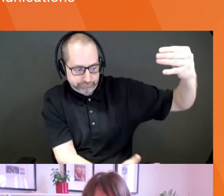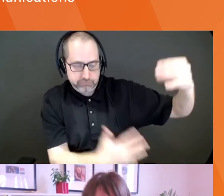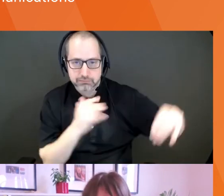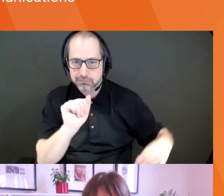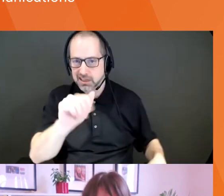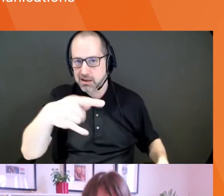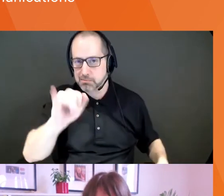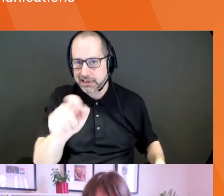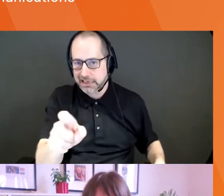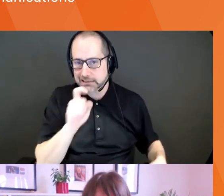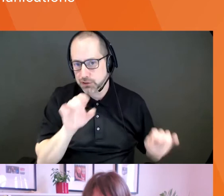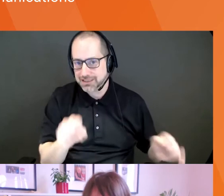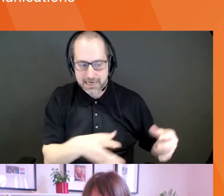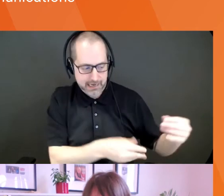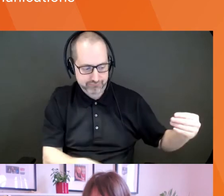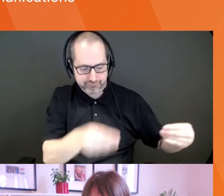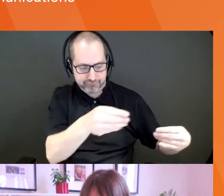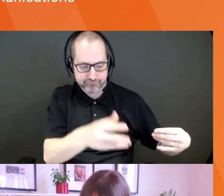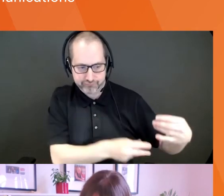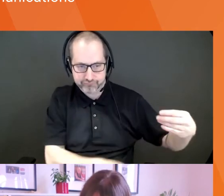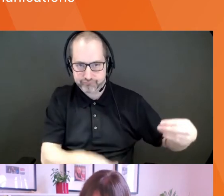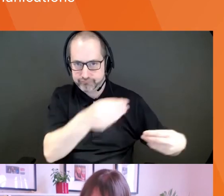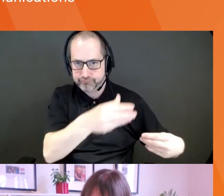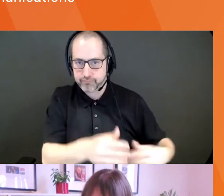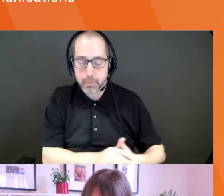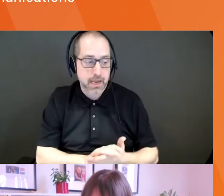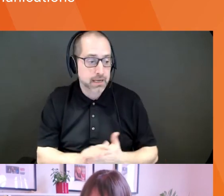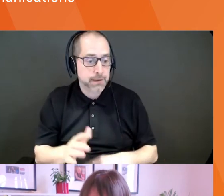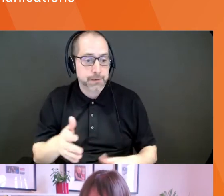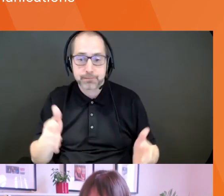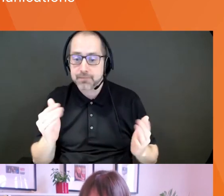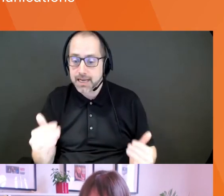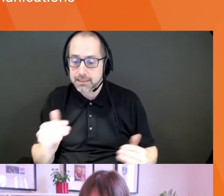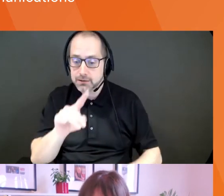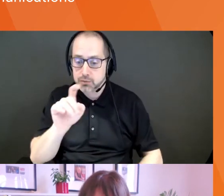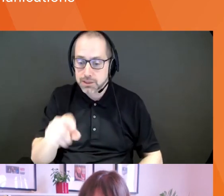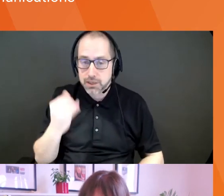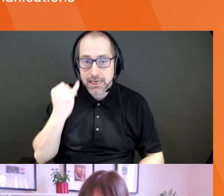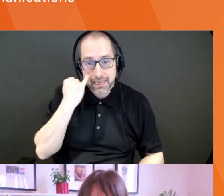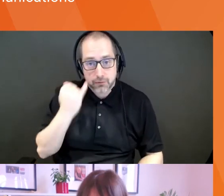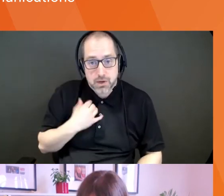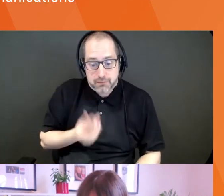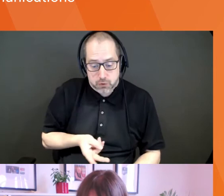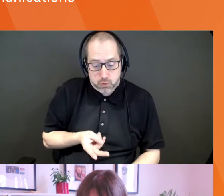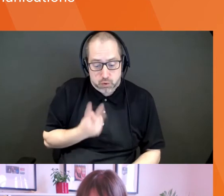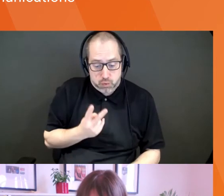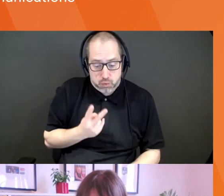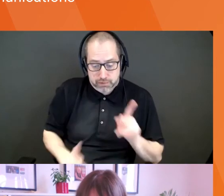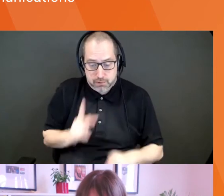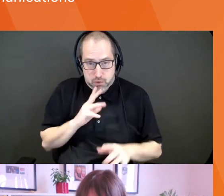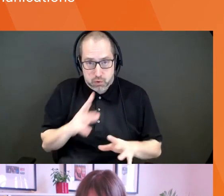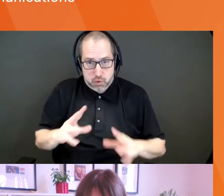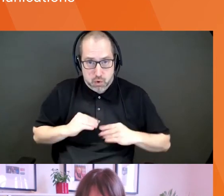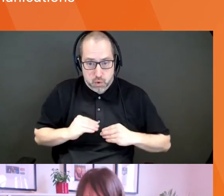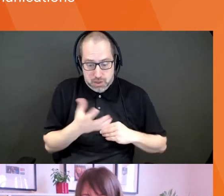Thanks, Melissa. Um, if there are co-founders, do you recommend one person pitches if, uh, in a